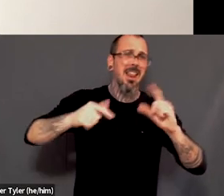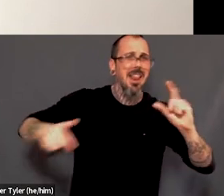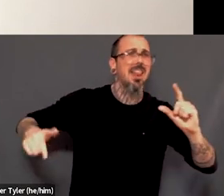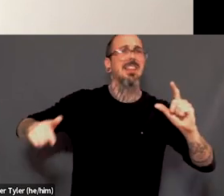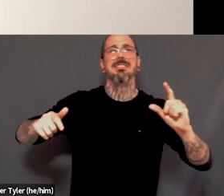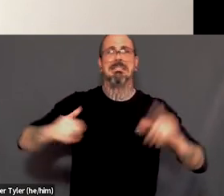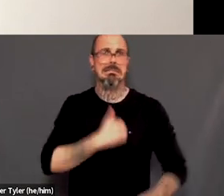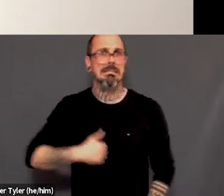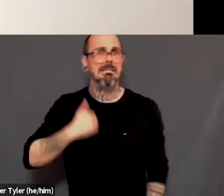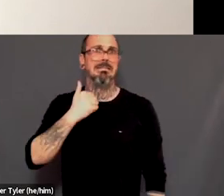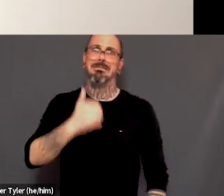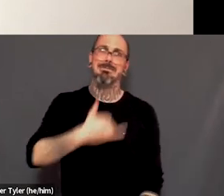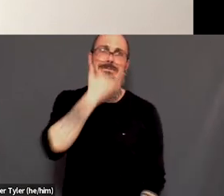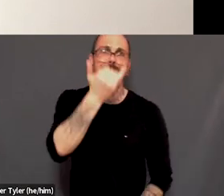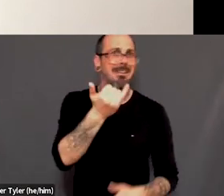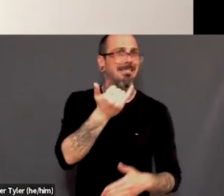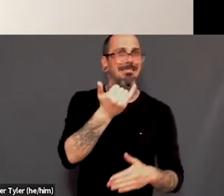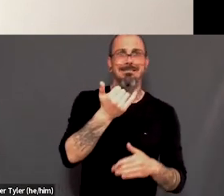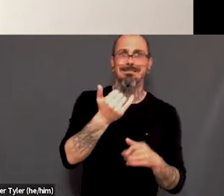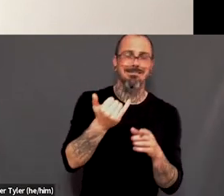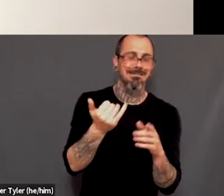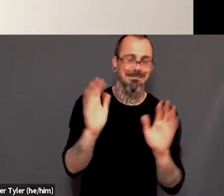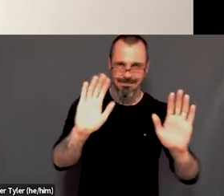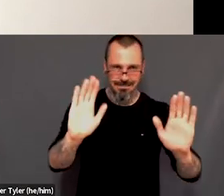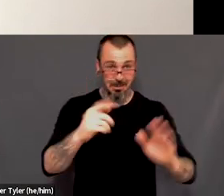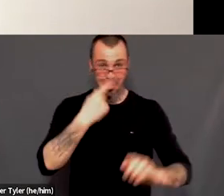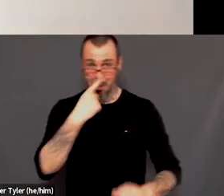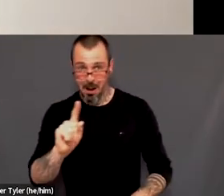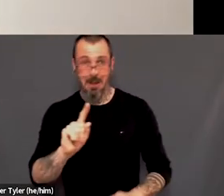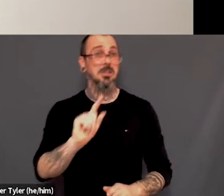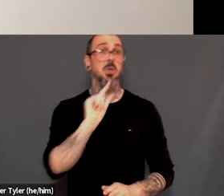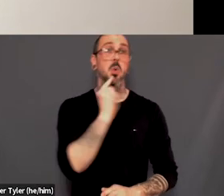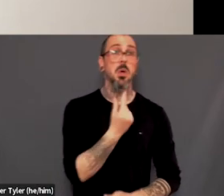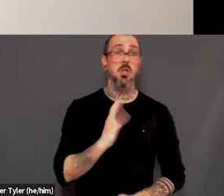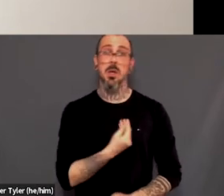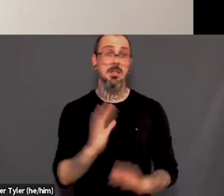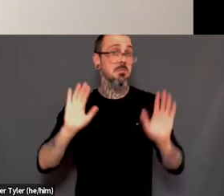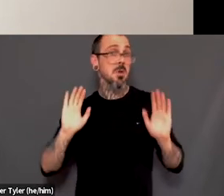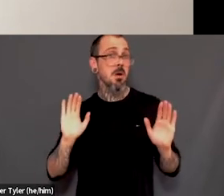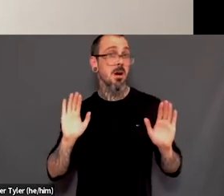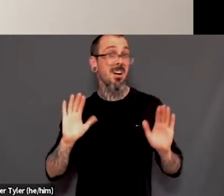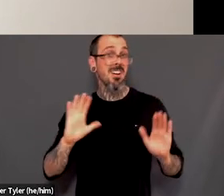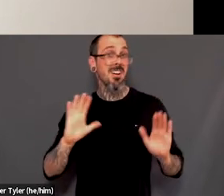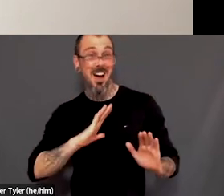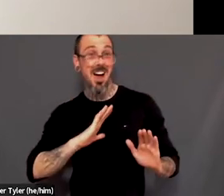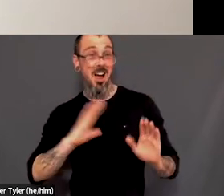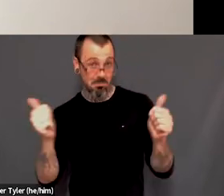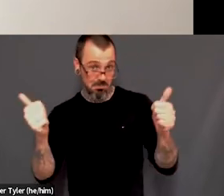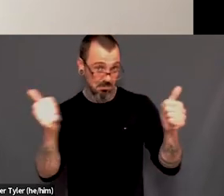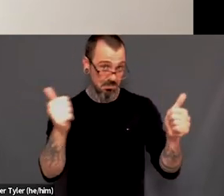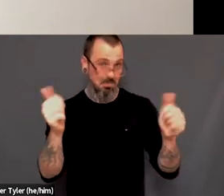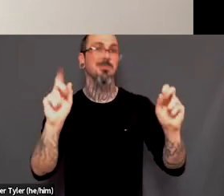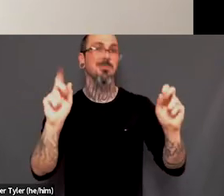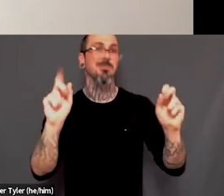good. Thank you. Um, it's been a long, long weekend. It's only Wednesday. Um, yeah, I mean, I think our lived experiences,